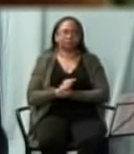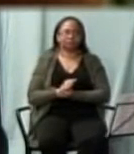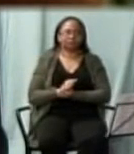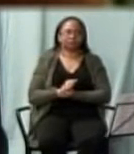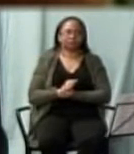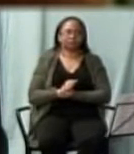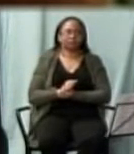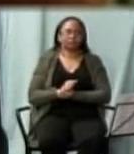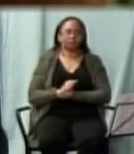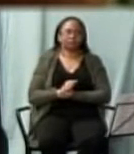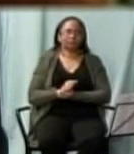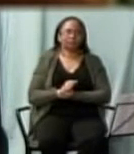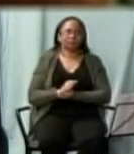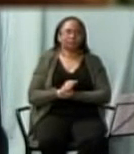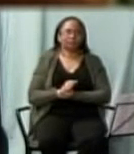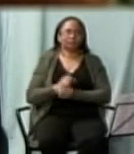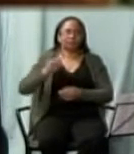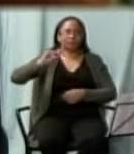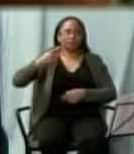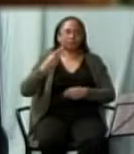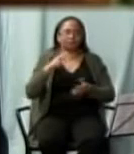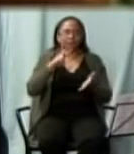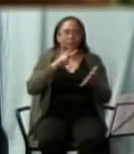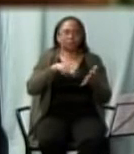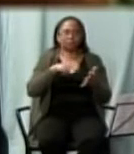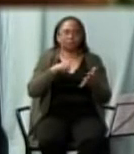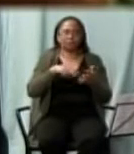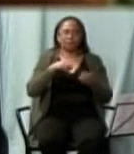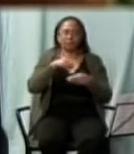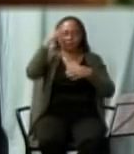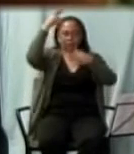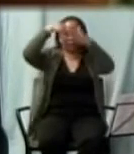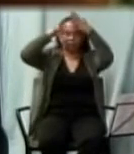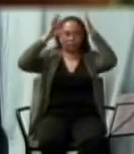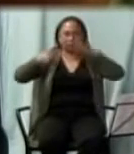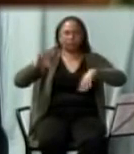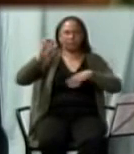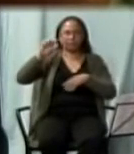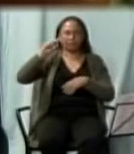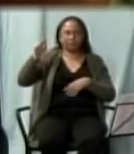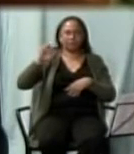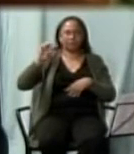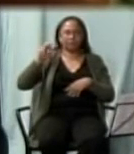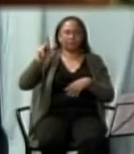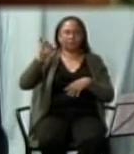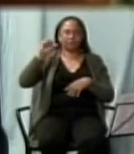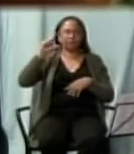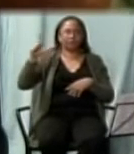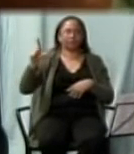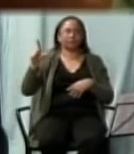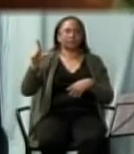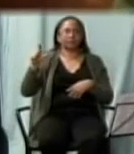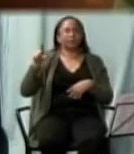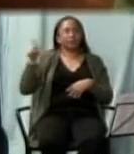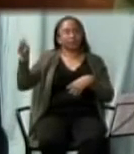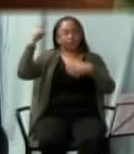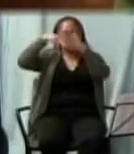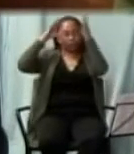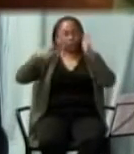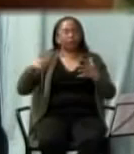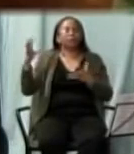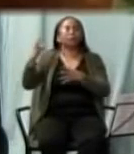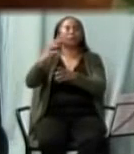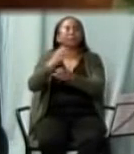And so we have the first reading about the prophet Ezekiel. He received the Holy